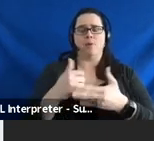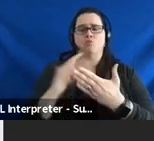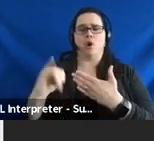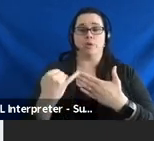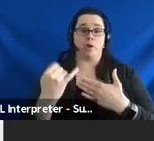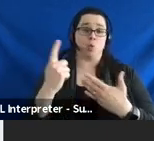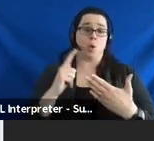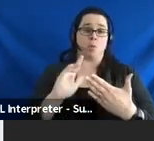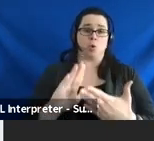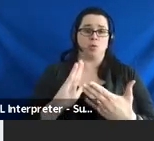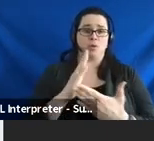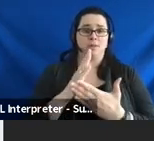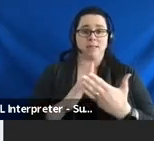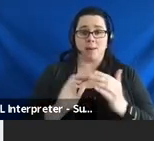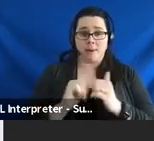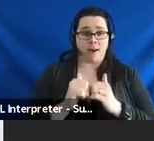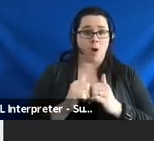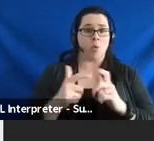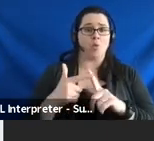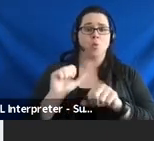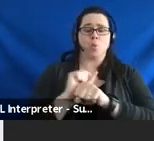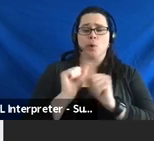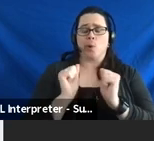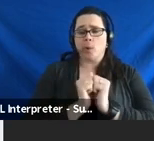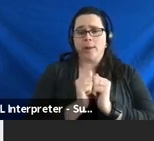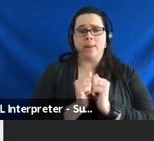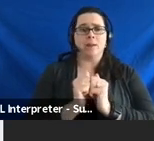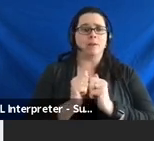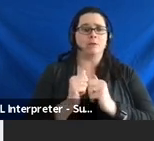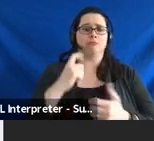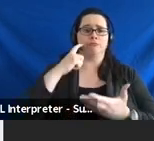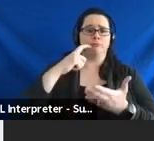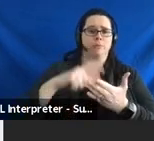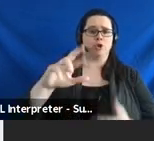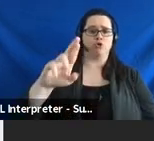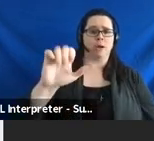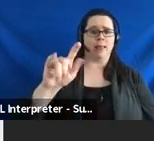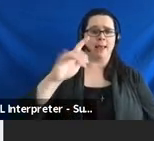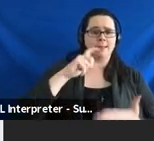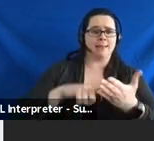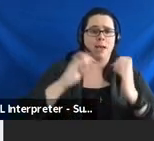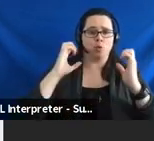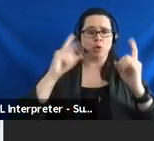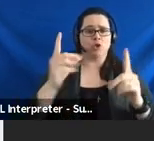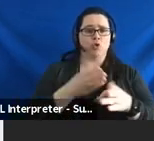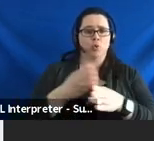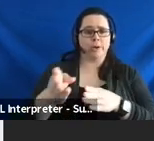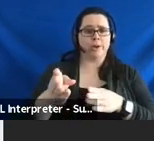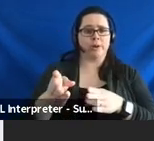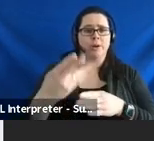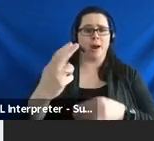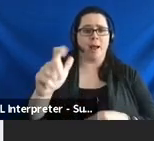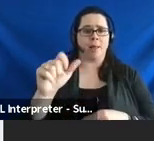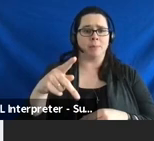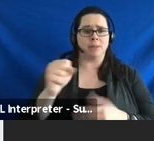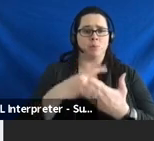one of the ways, some of the ways to do that is to work with the Realizing Educational and Career Helps Program.